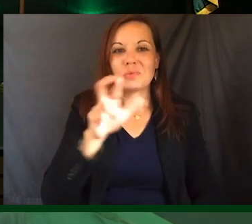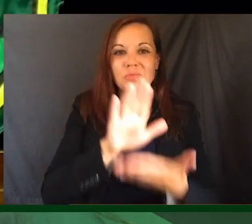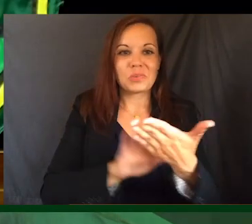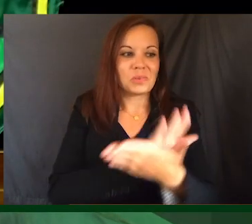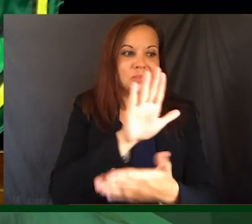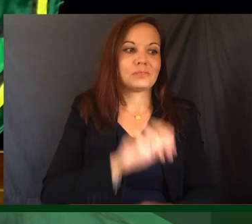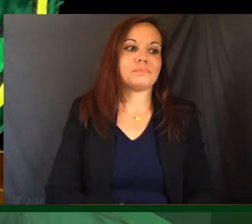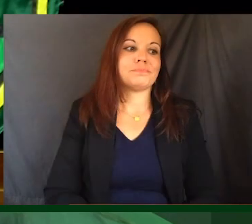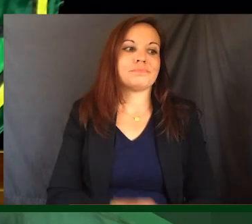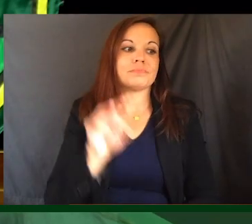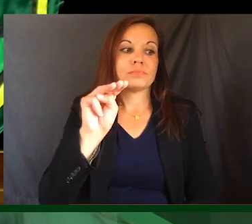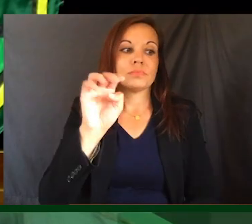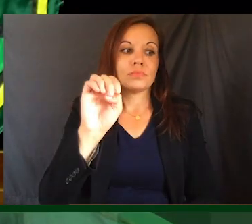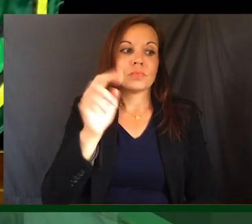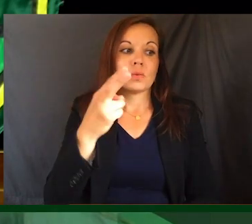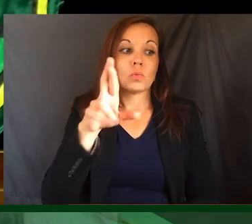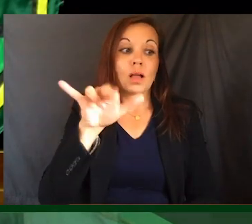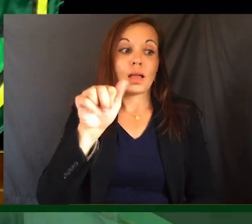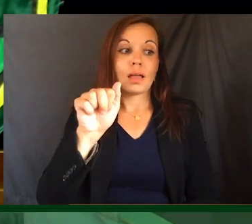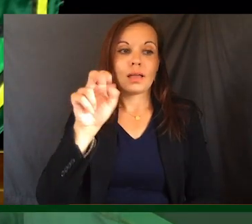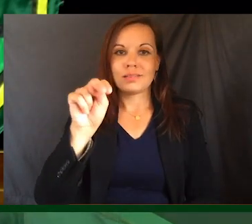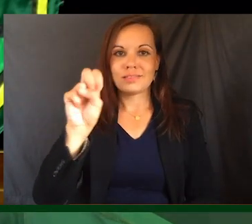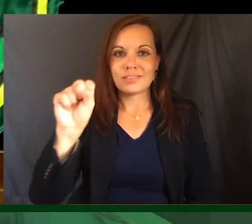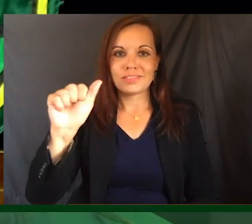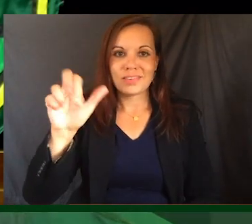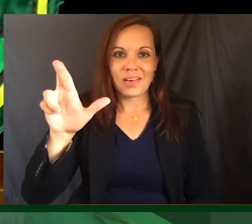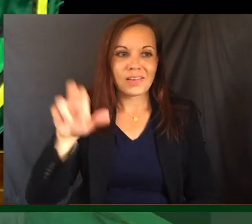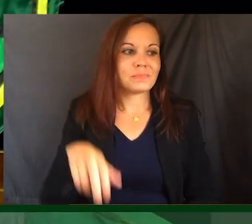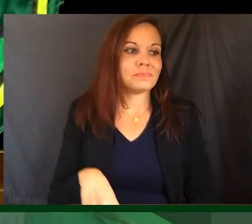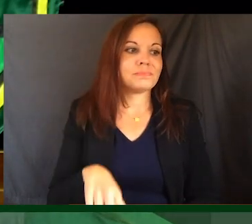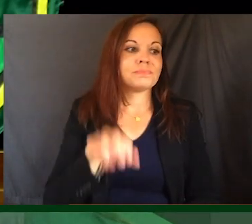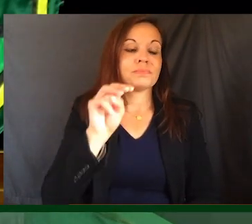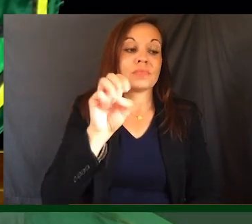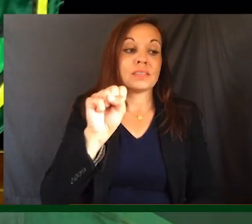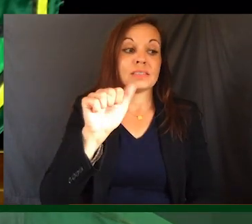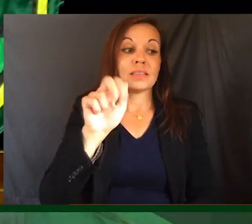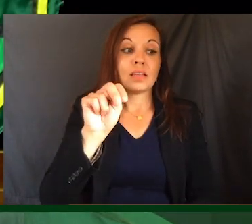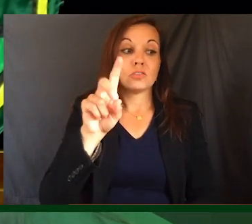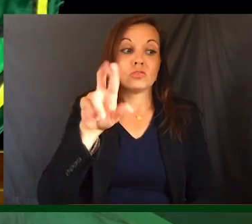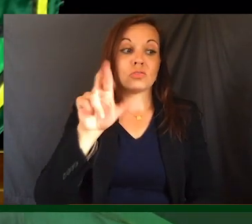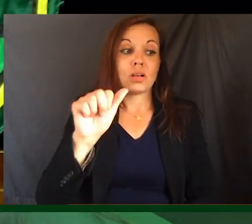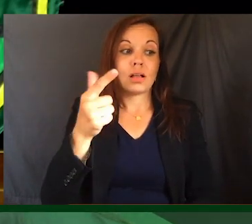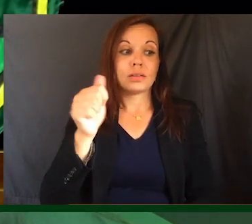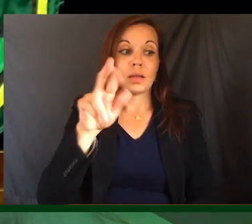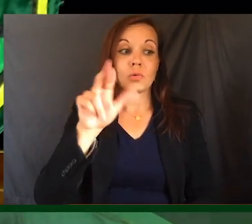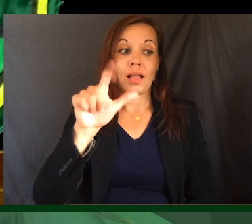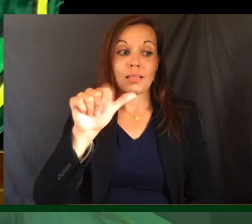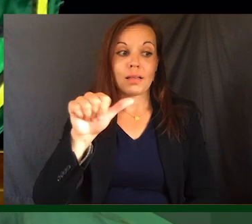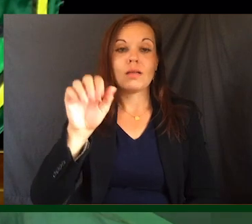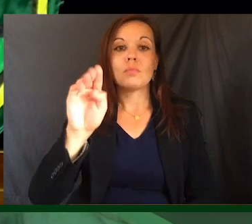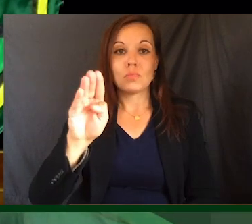Mariah Nassar. Sandra Gabriela Bravo-Rodriguez.